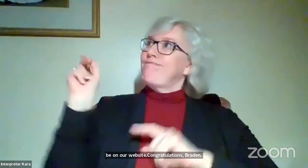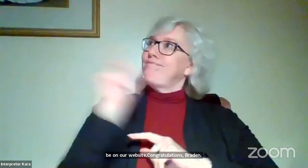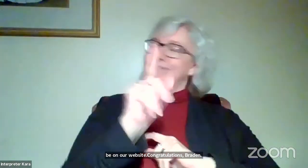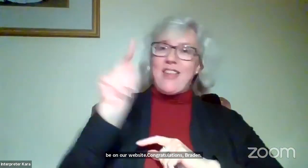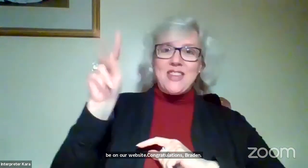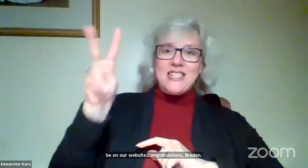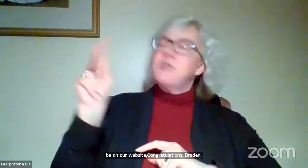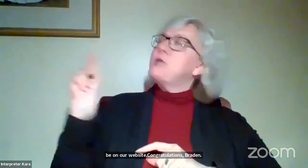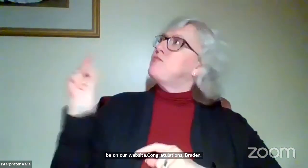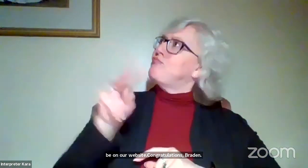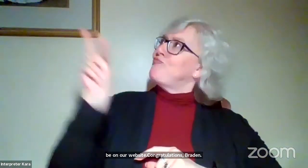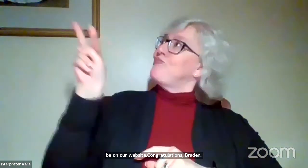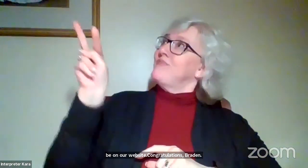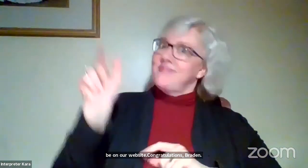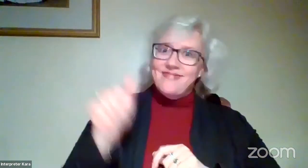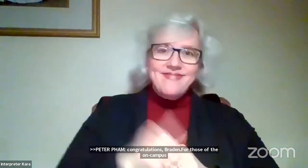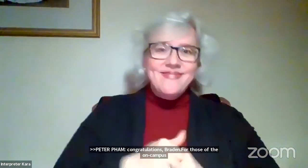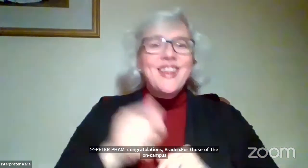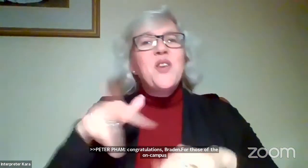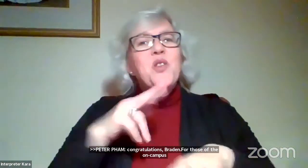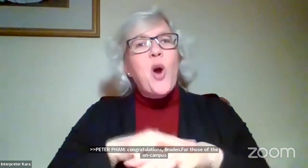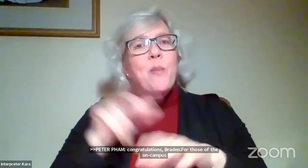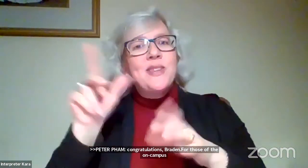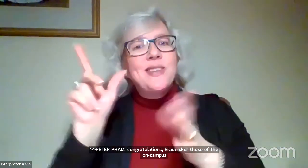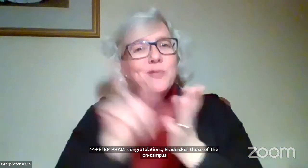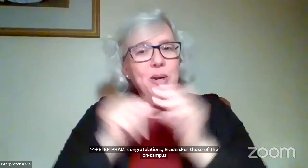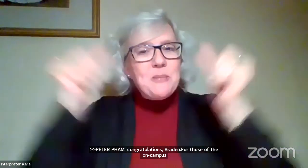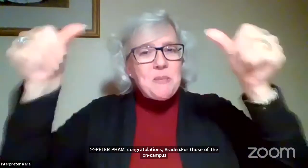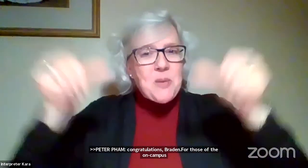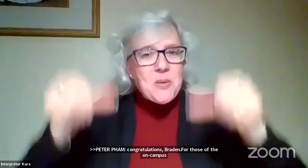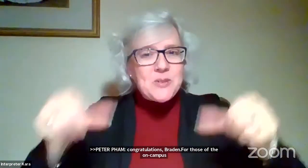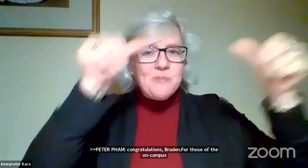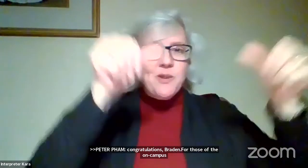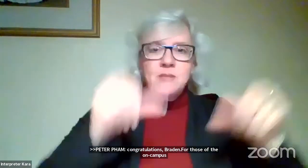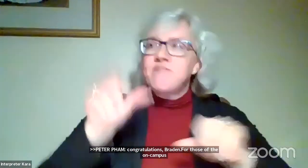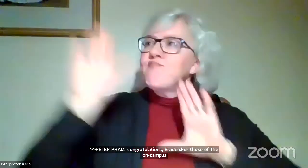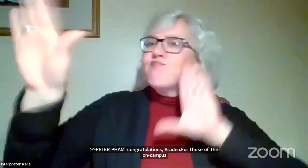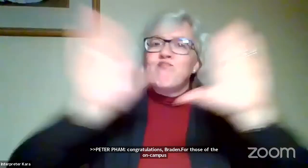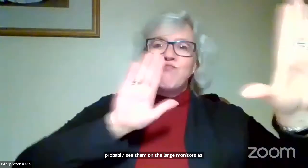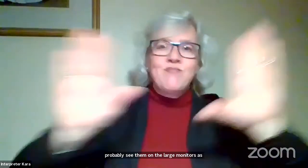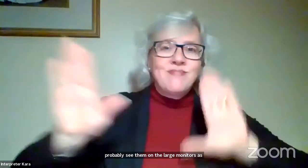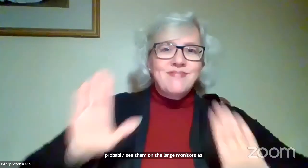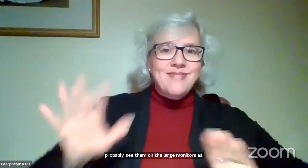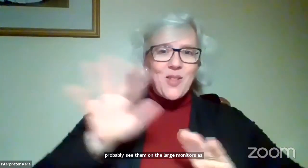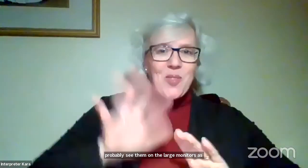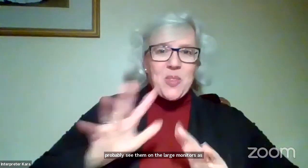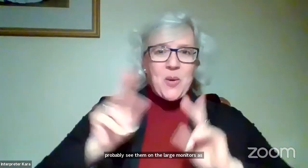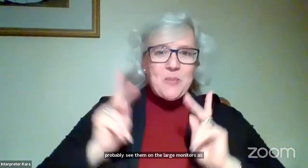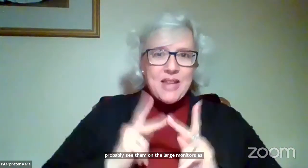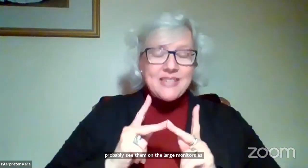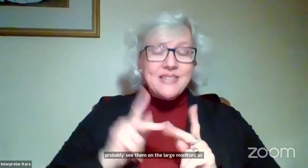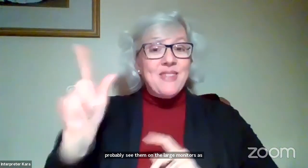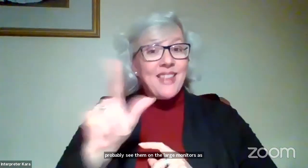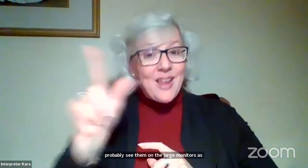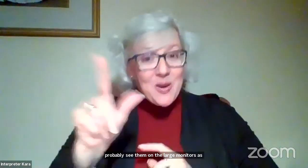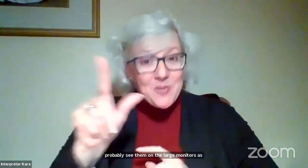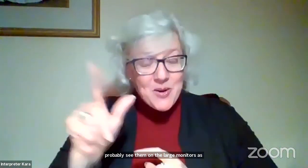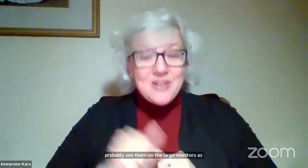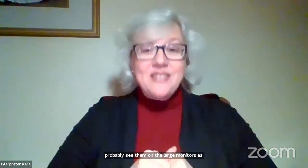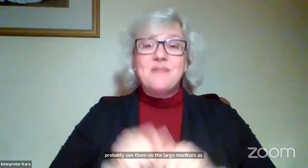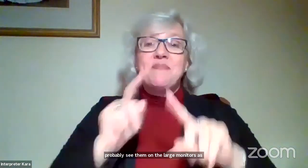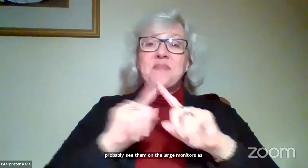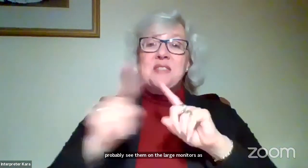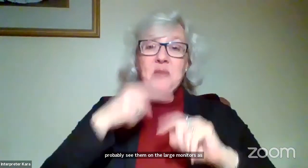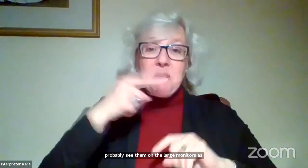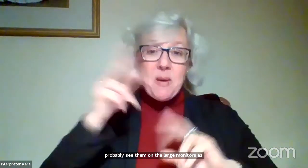Normally, we print out posters, and these posters are at some local places like libraries and different